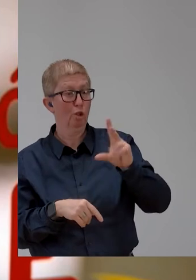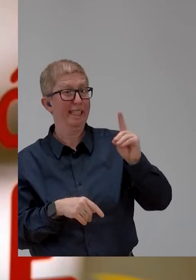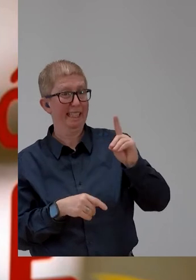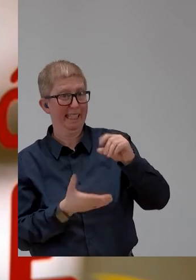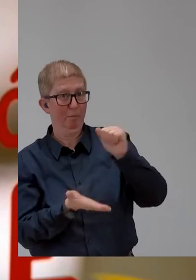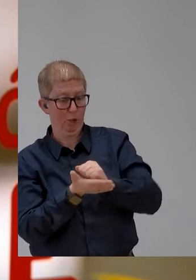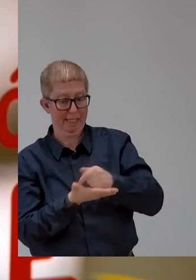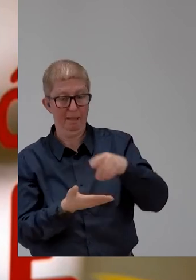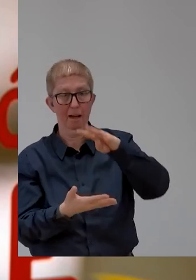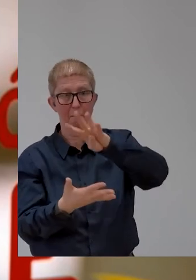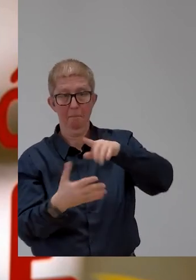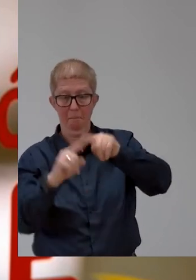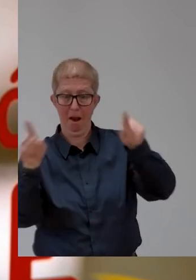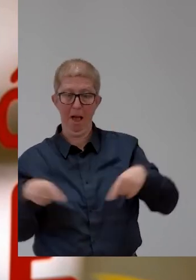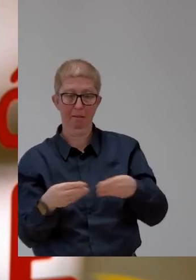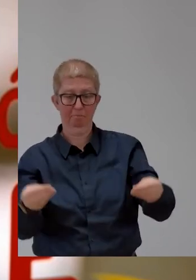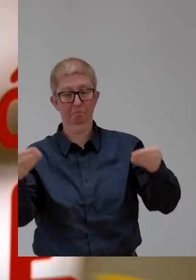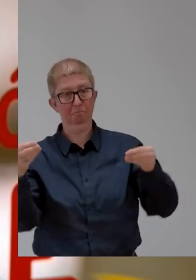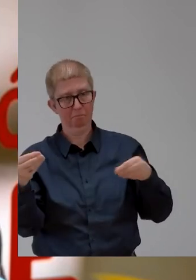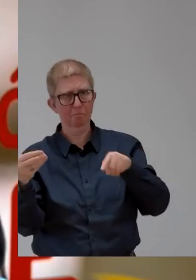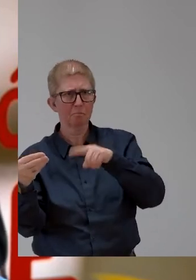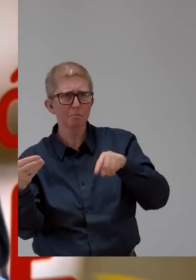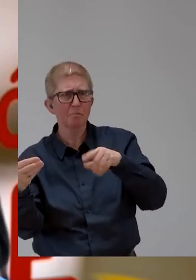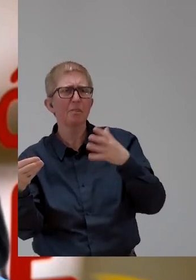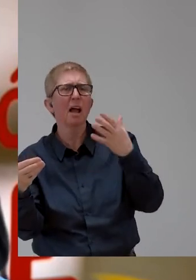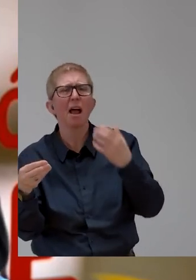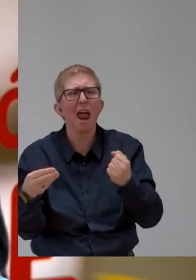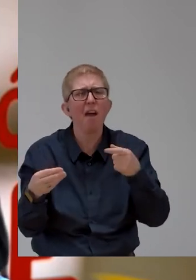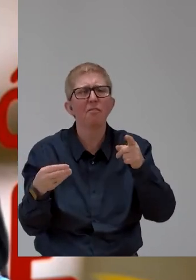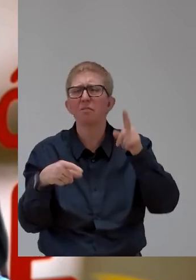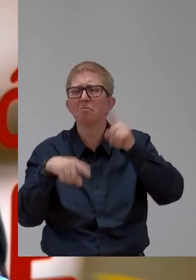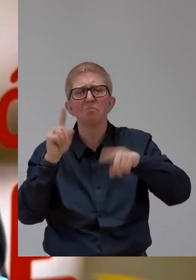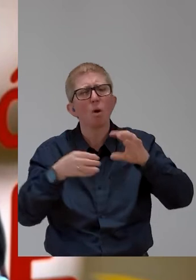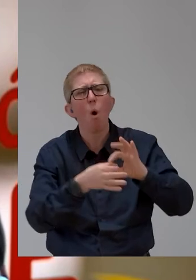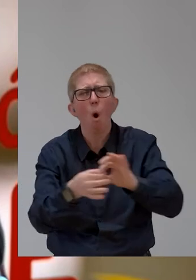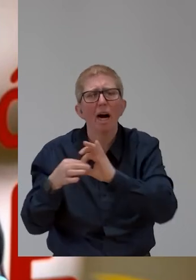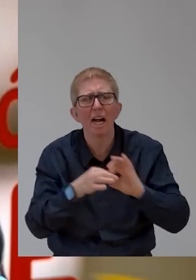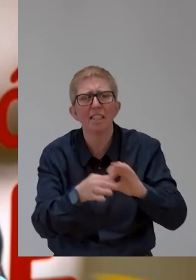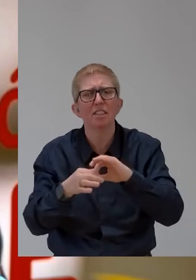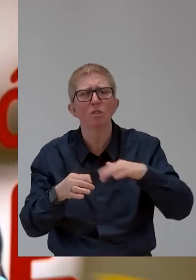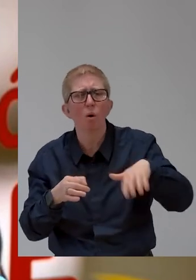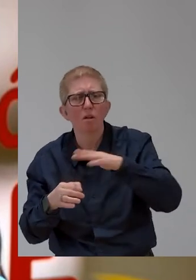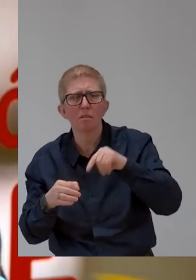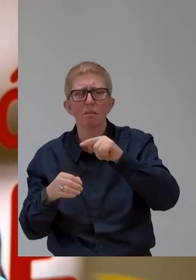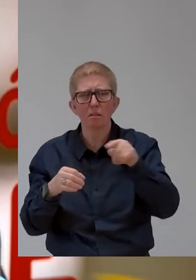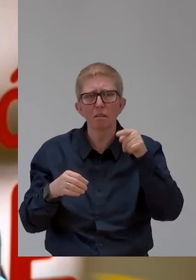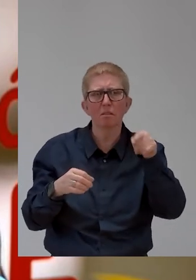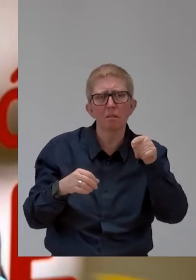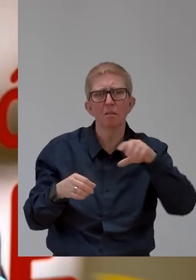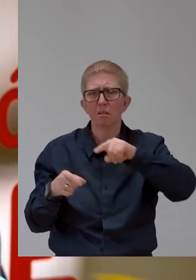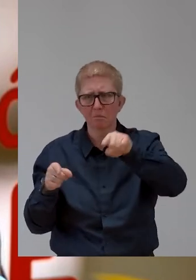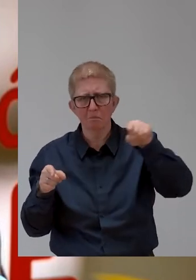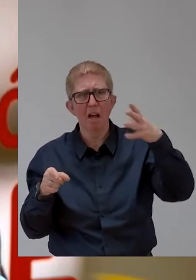even association and organizations in Spain can ask us to print